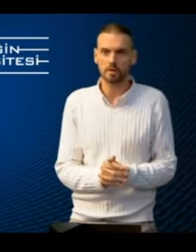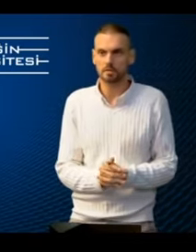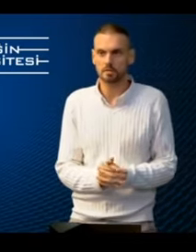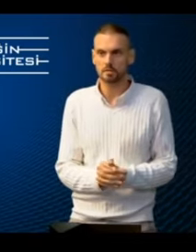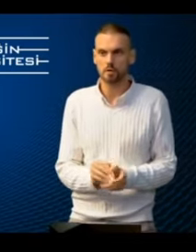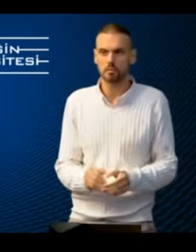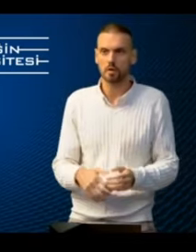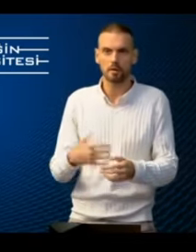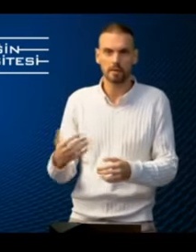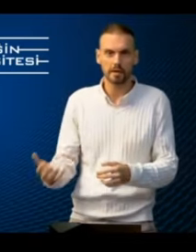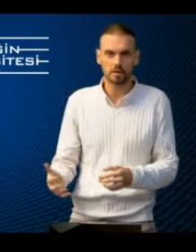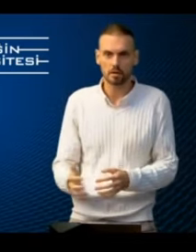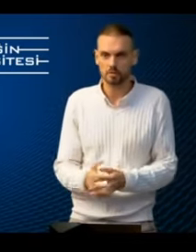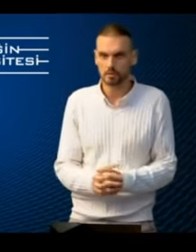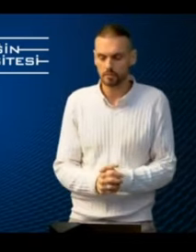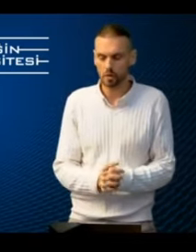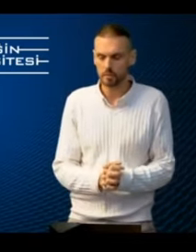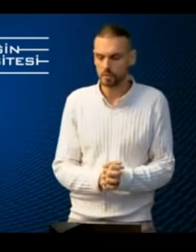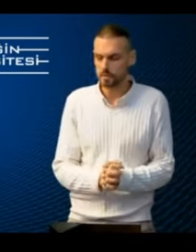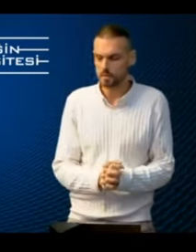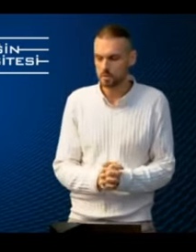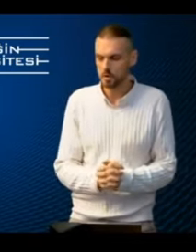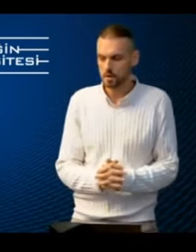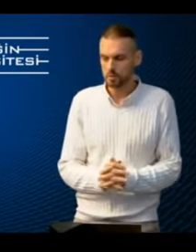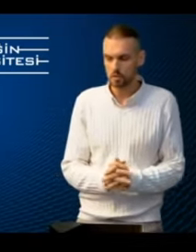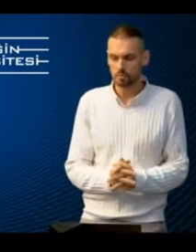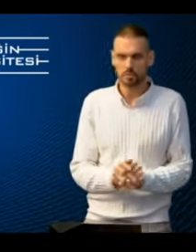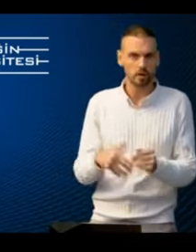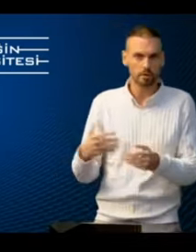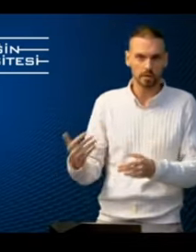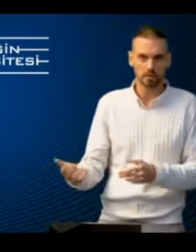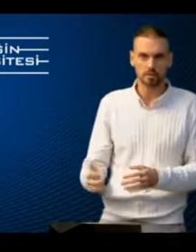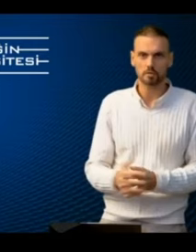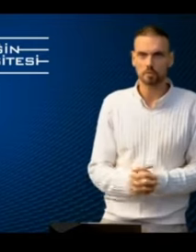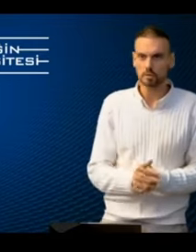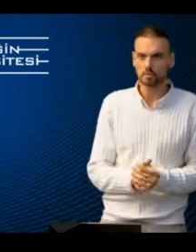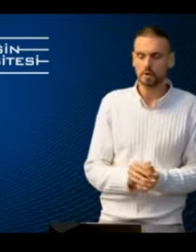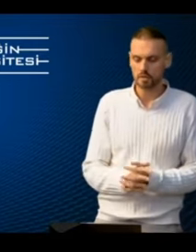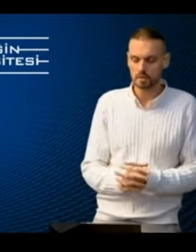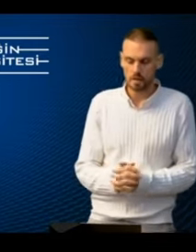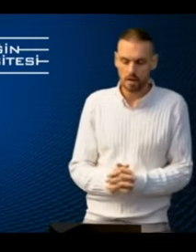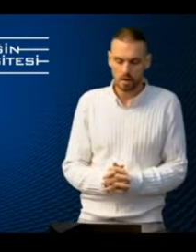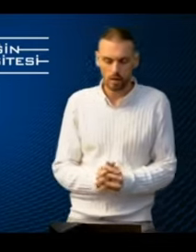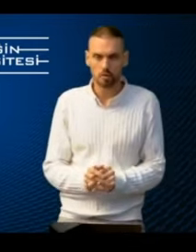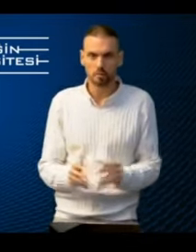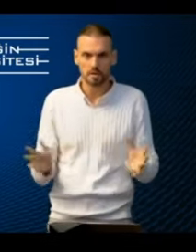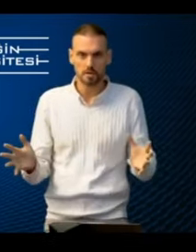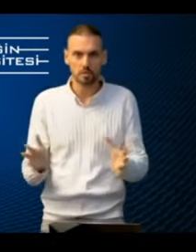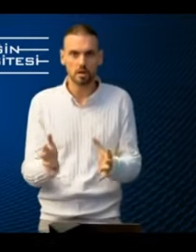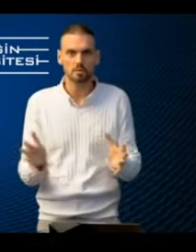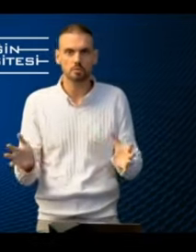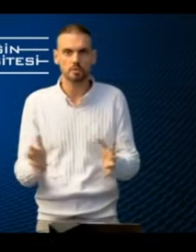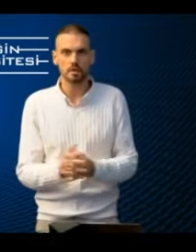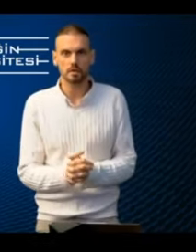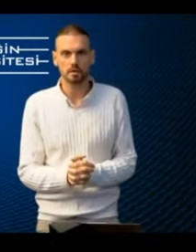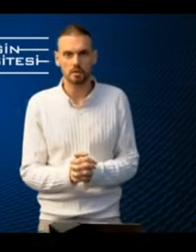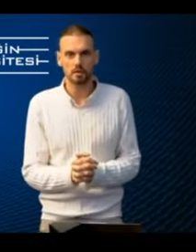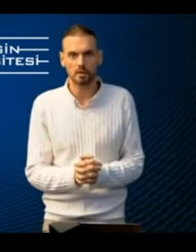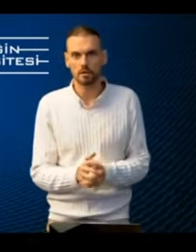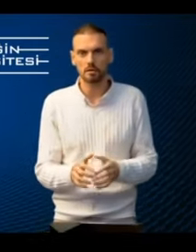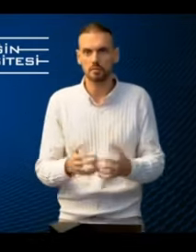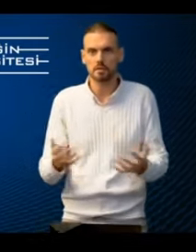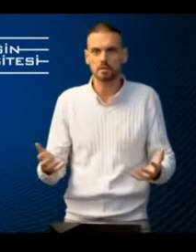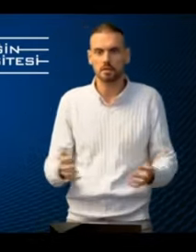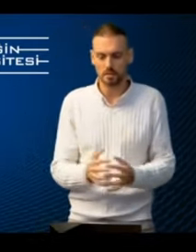best practices from aircraft operators, from ground handling, from third parties, could be summarized, put together